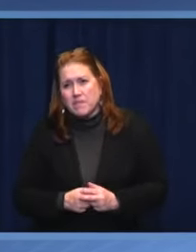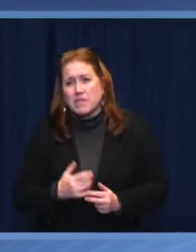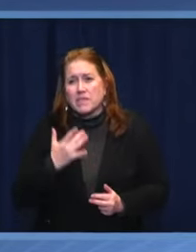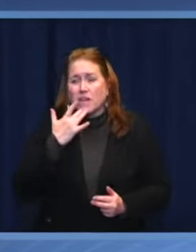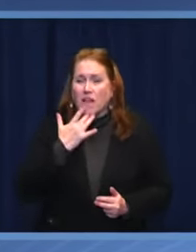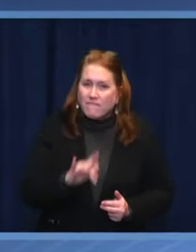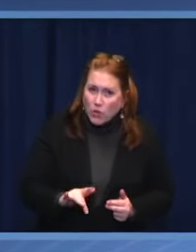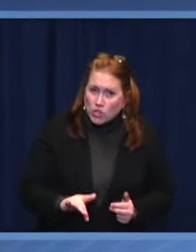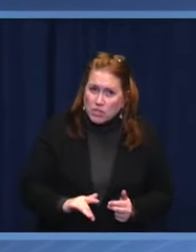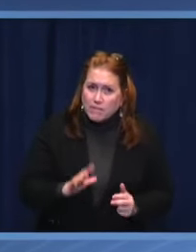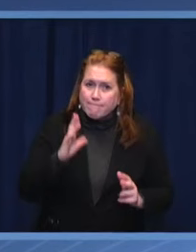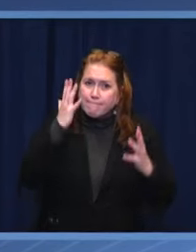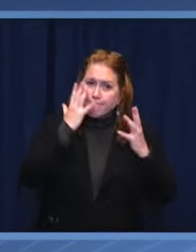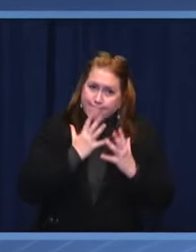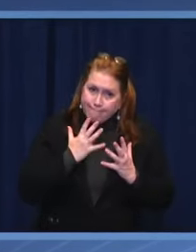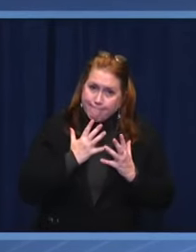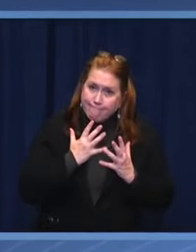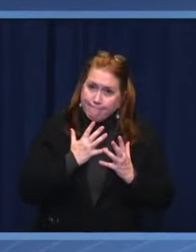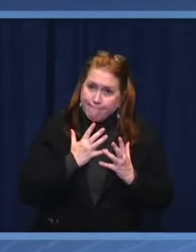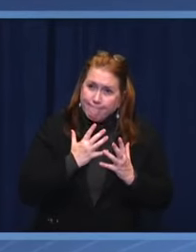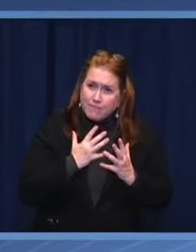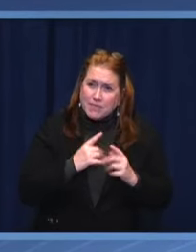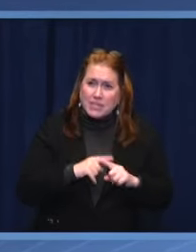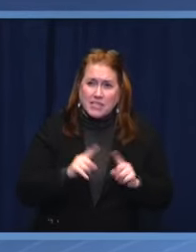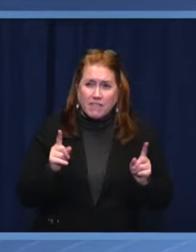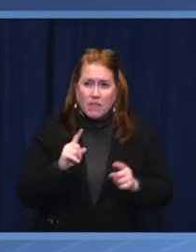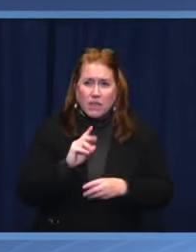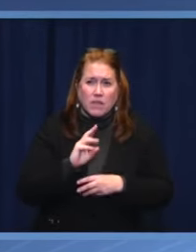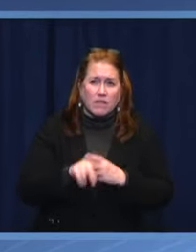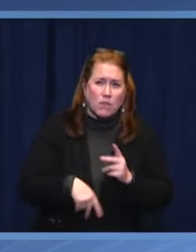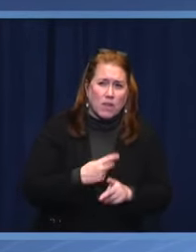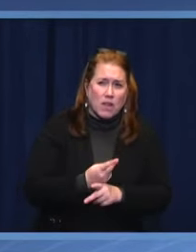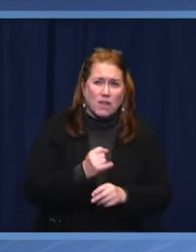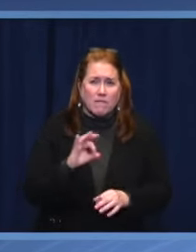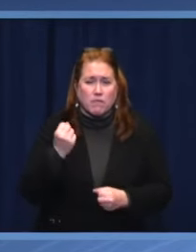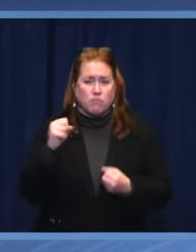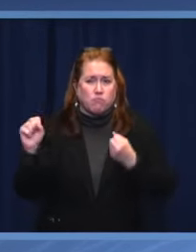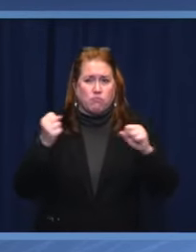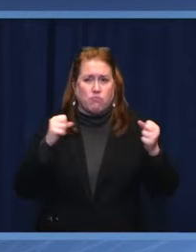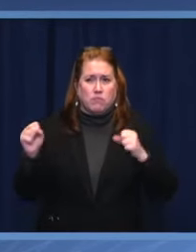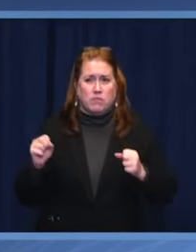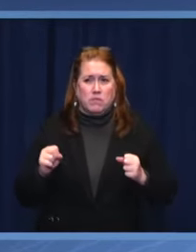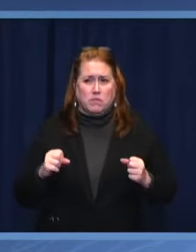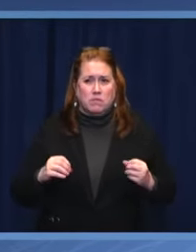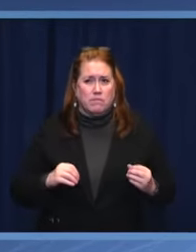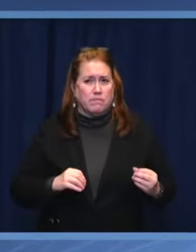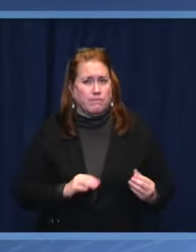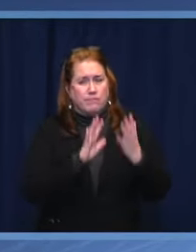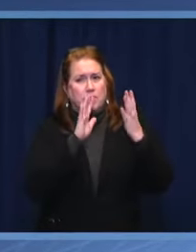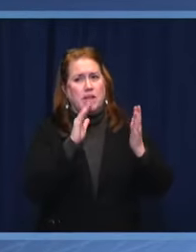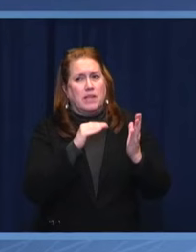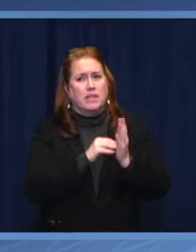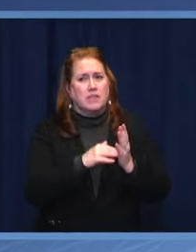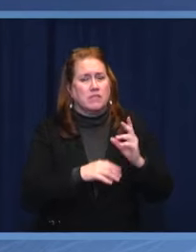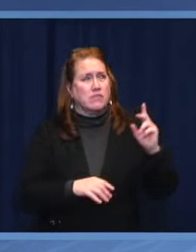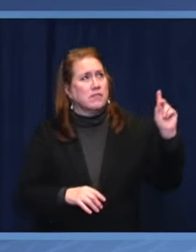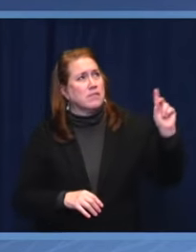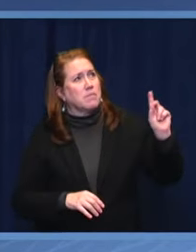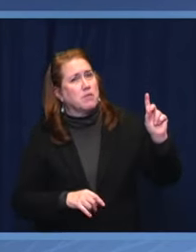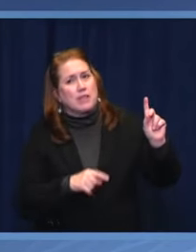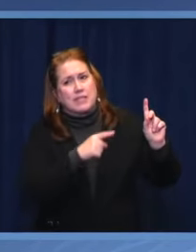Fortunately, those waves of revolt crash against the walls of democracy itself, when the